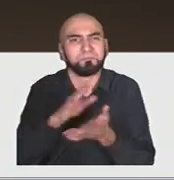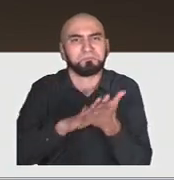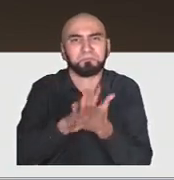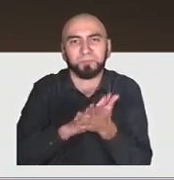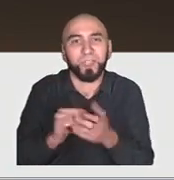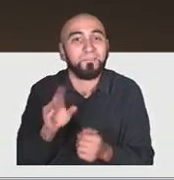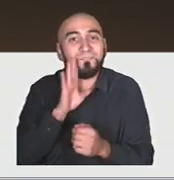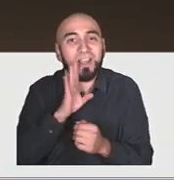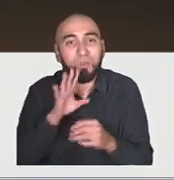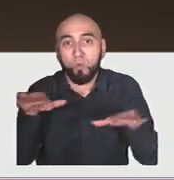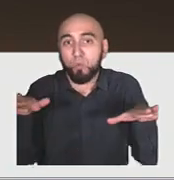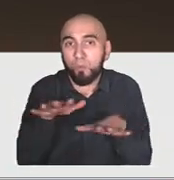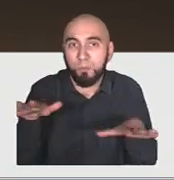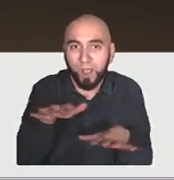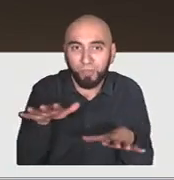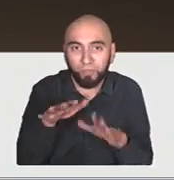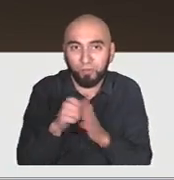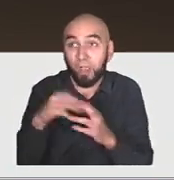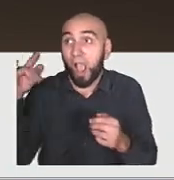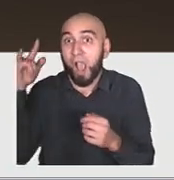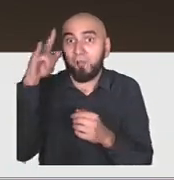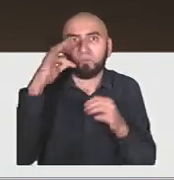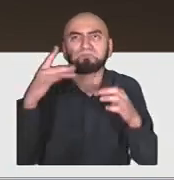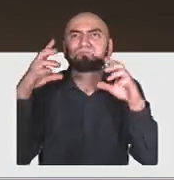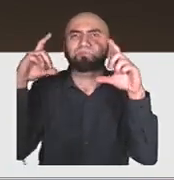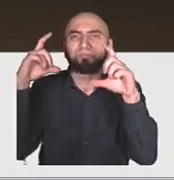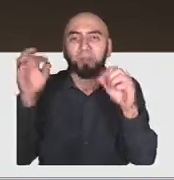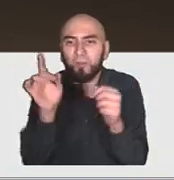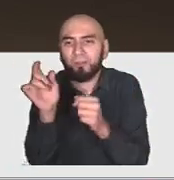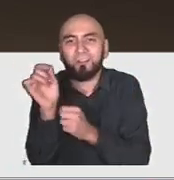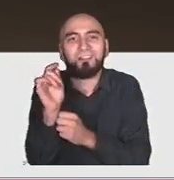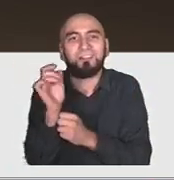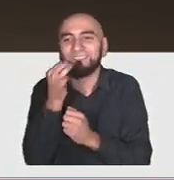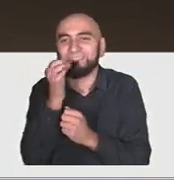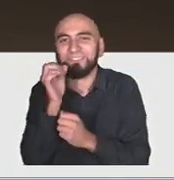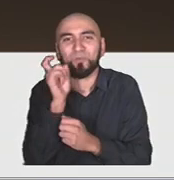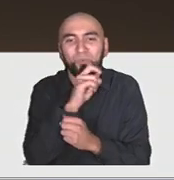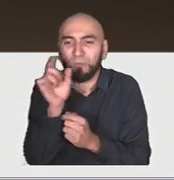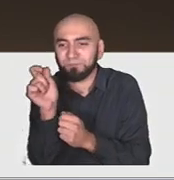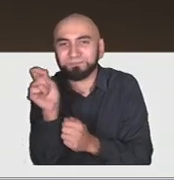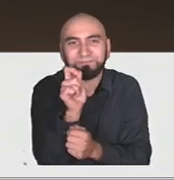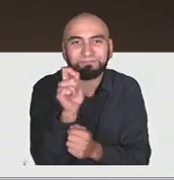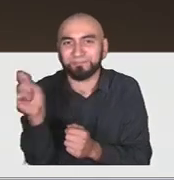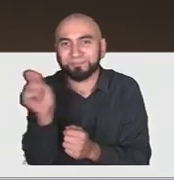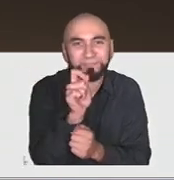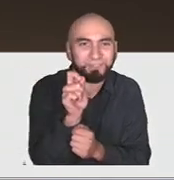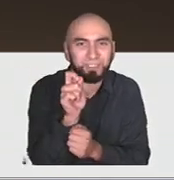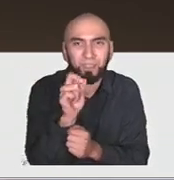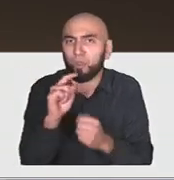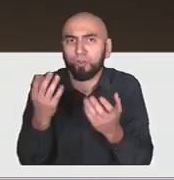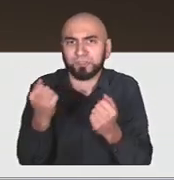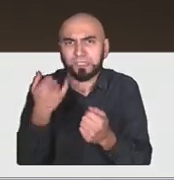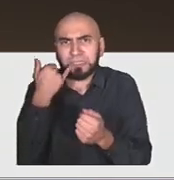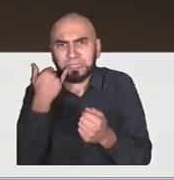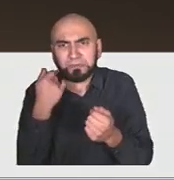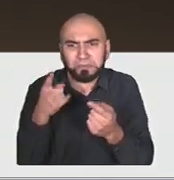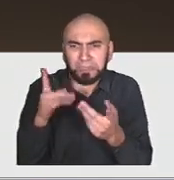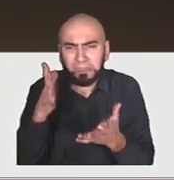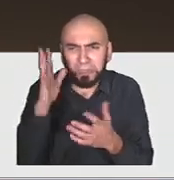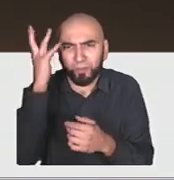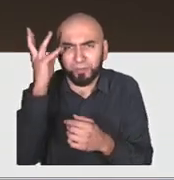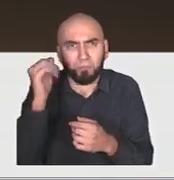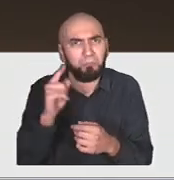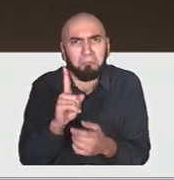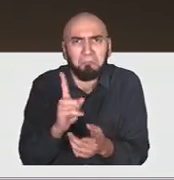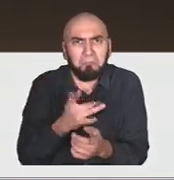reality glasses to see it. You don't need a $1,000 headset and a Wi-Fi connection. You just have an icon. It's